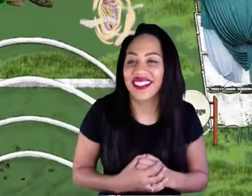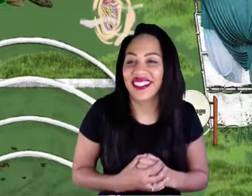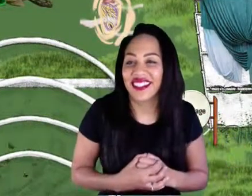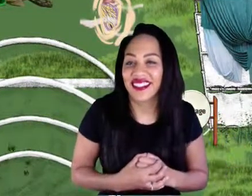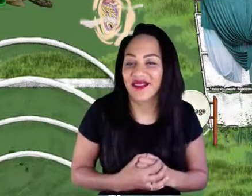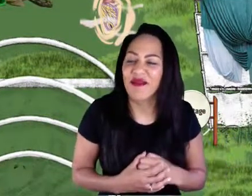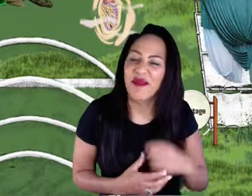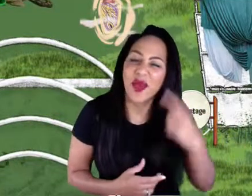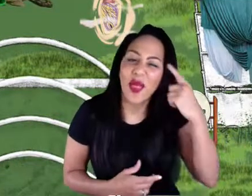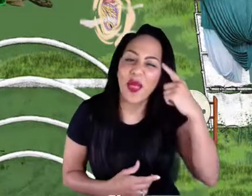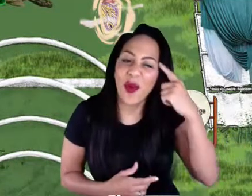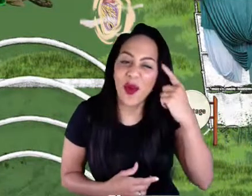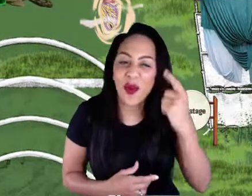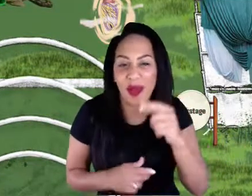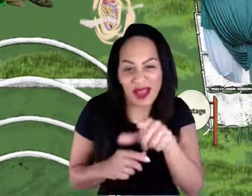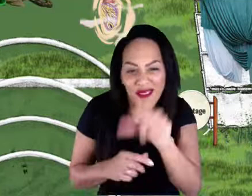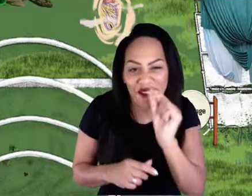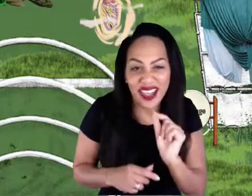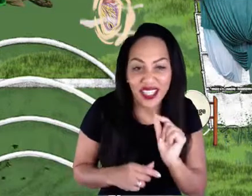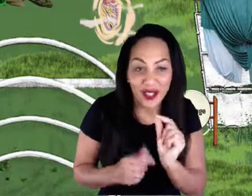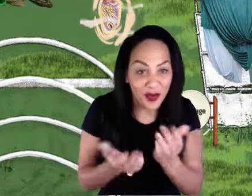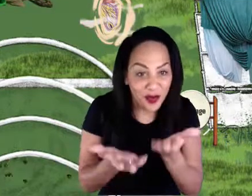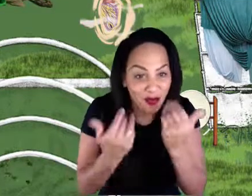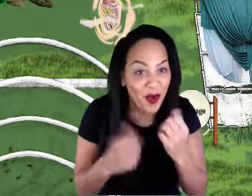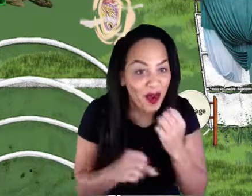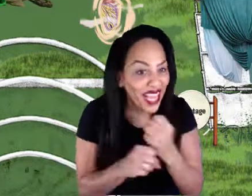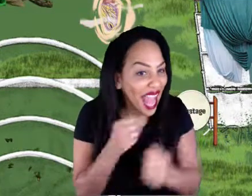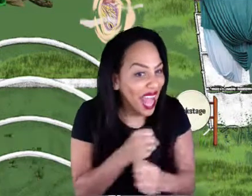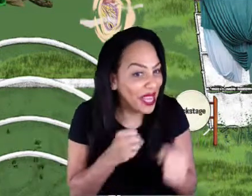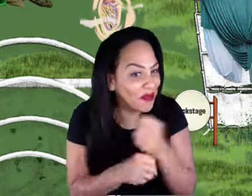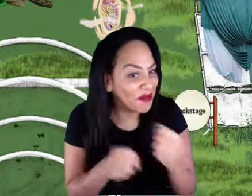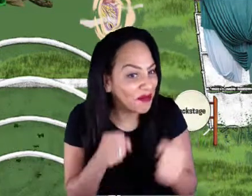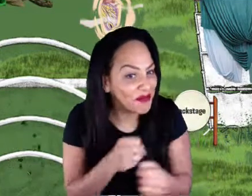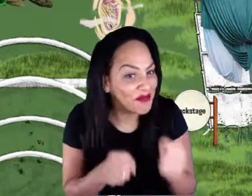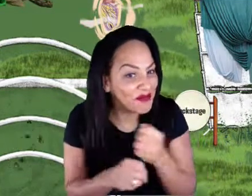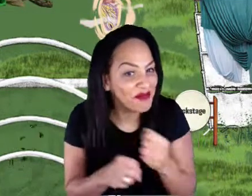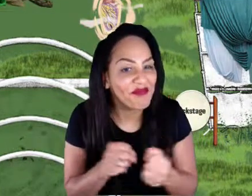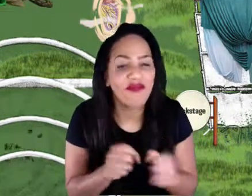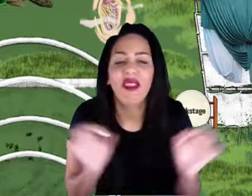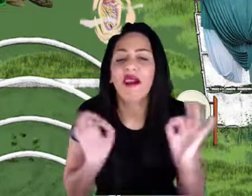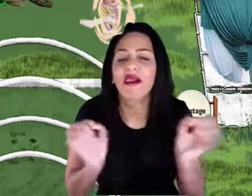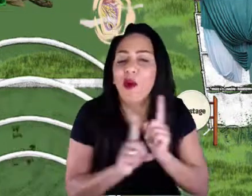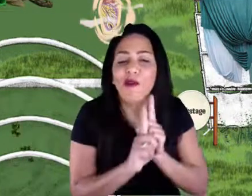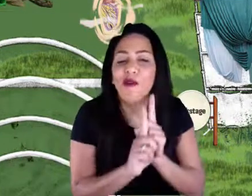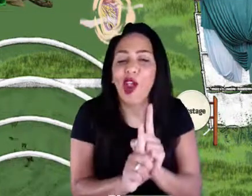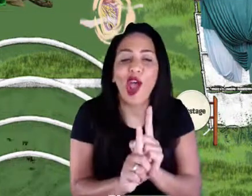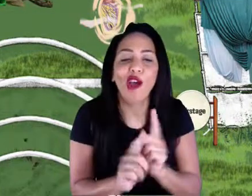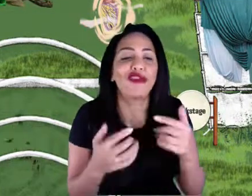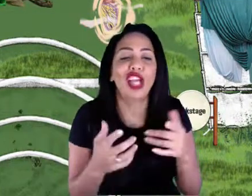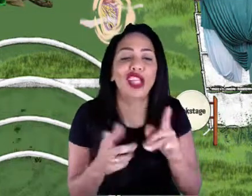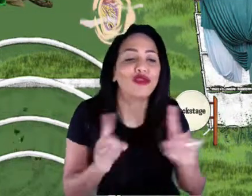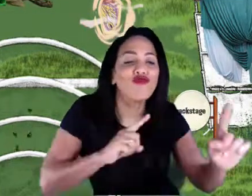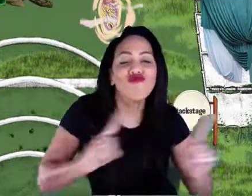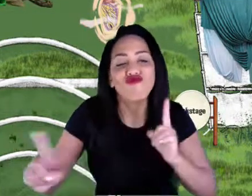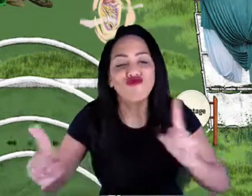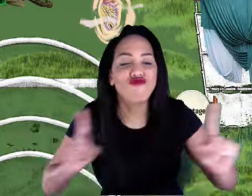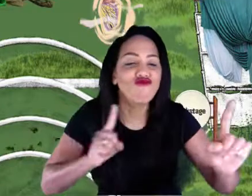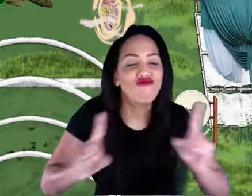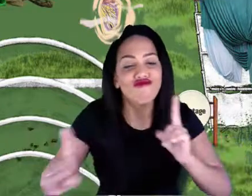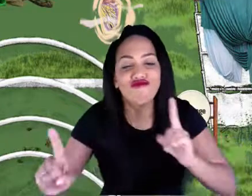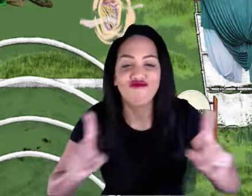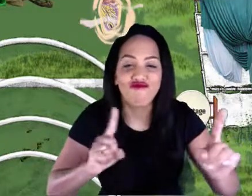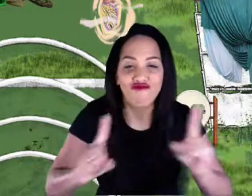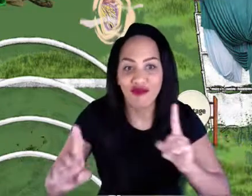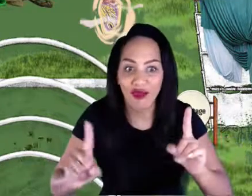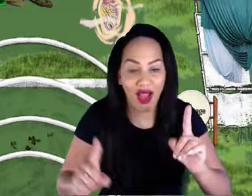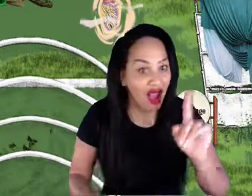which would mean not following each other for a while. So the idea here, and again, something that was so wonderful when I first met Brian